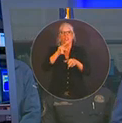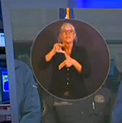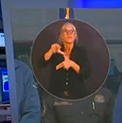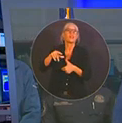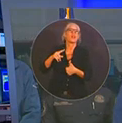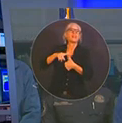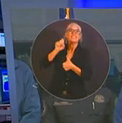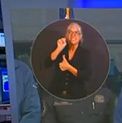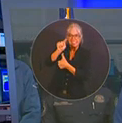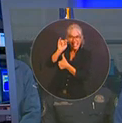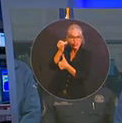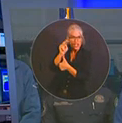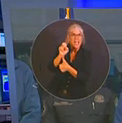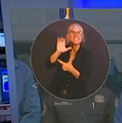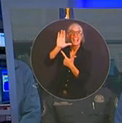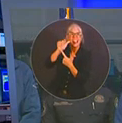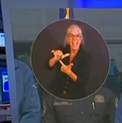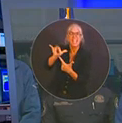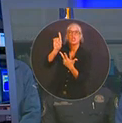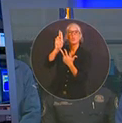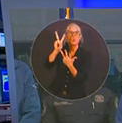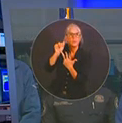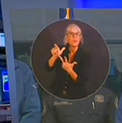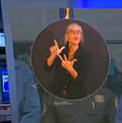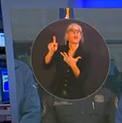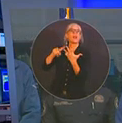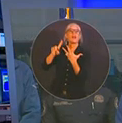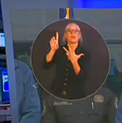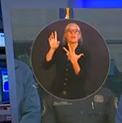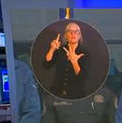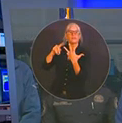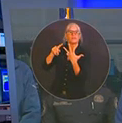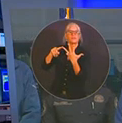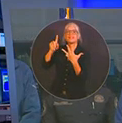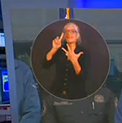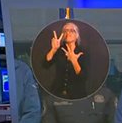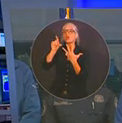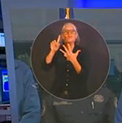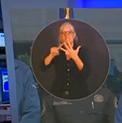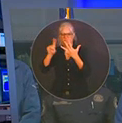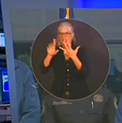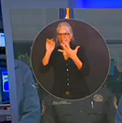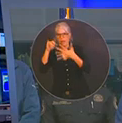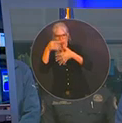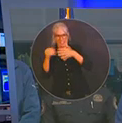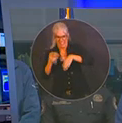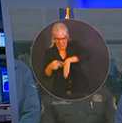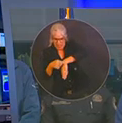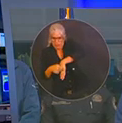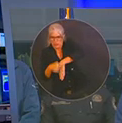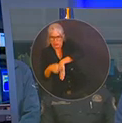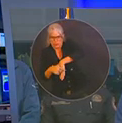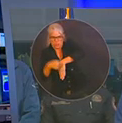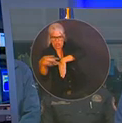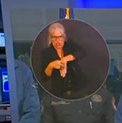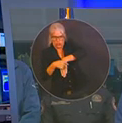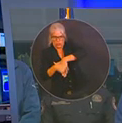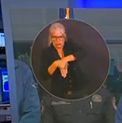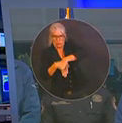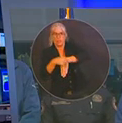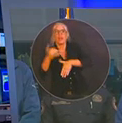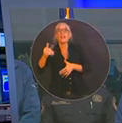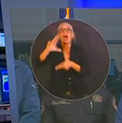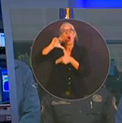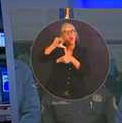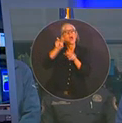Volusia, Brevard, Indian River, Okeechobee, Glades, Hendry, Collier, Dry Tortugas. And then a tropical storm watch, inland Jefferson, Madison,